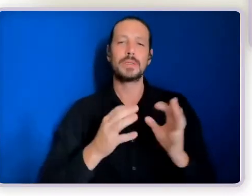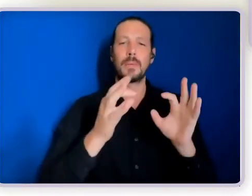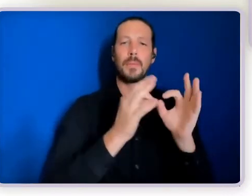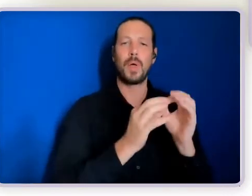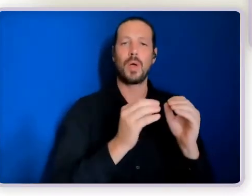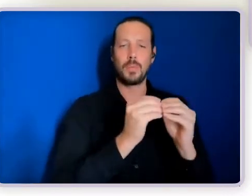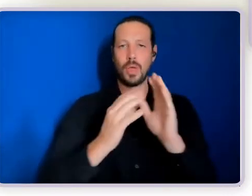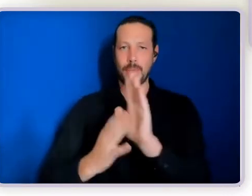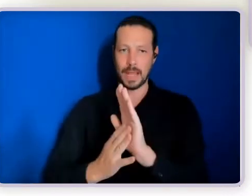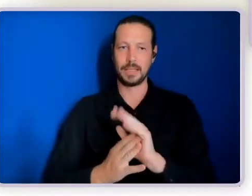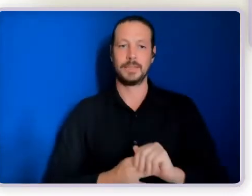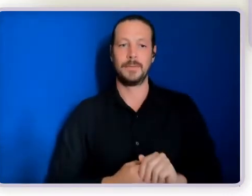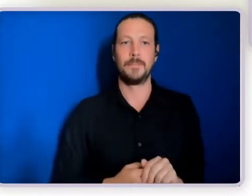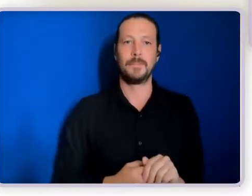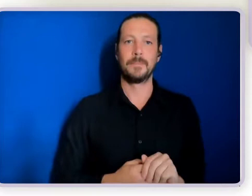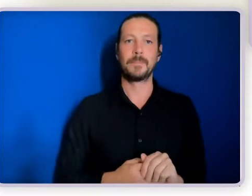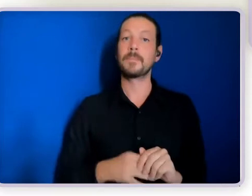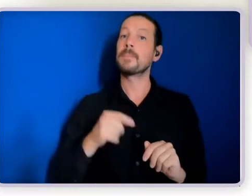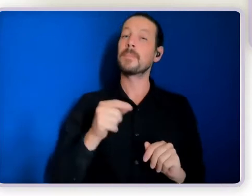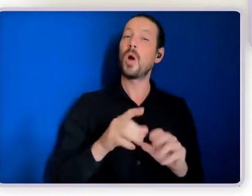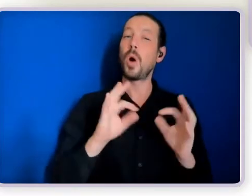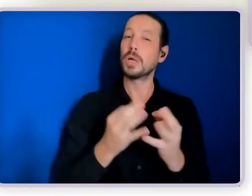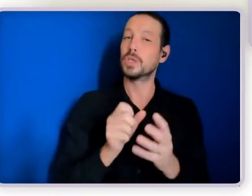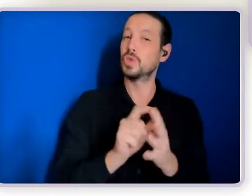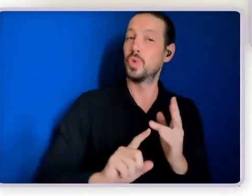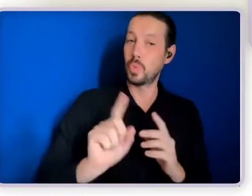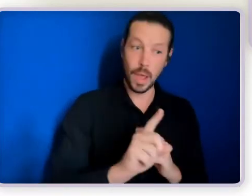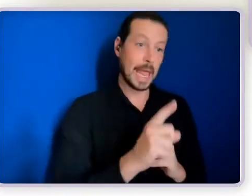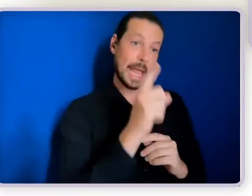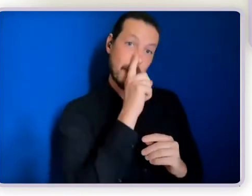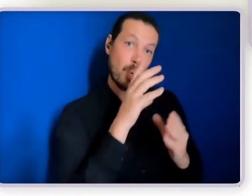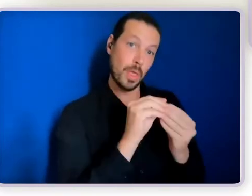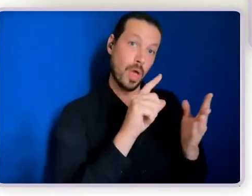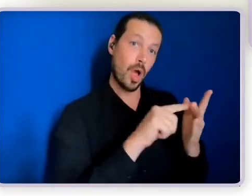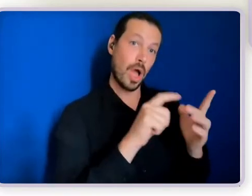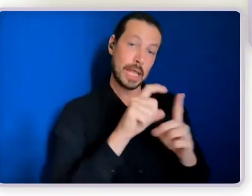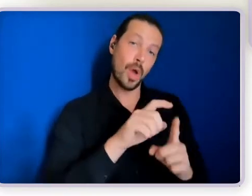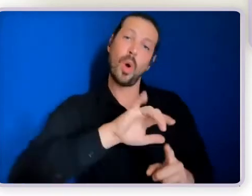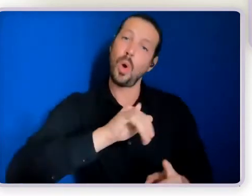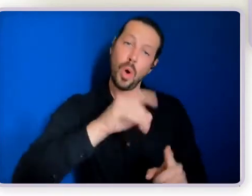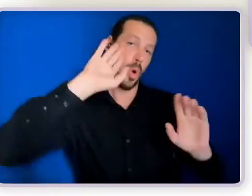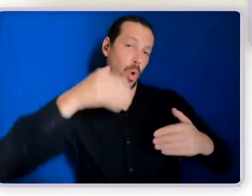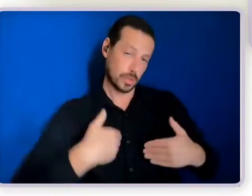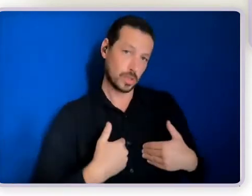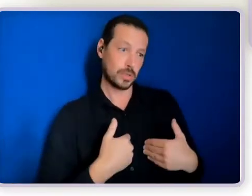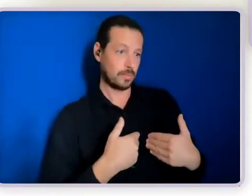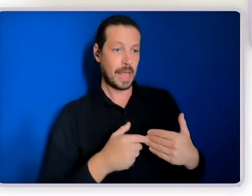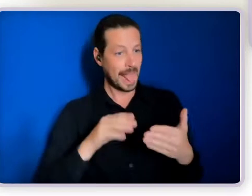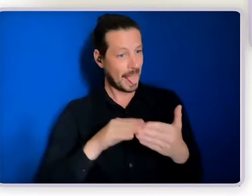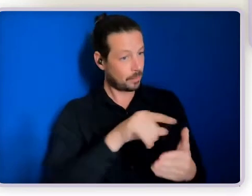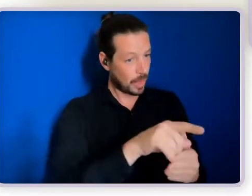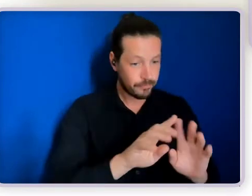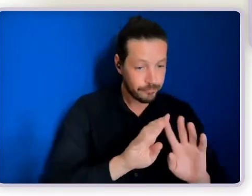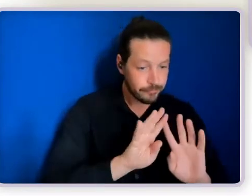people with intellectual disability and or autism primarily set up a circle of support around